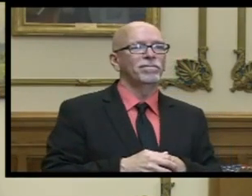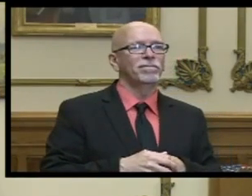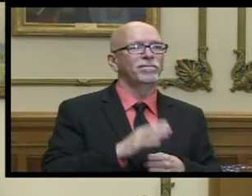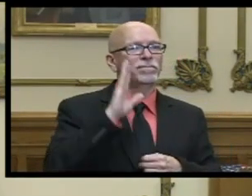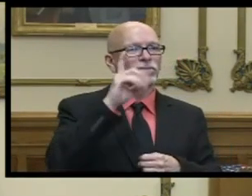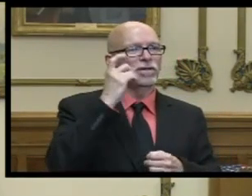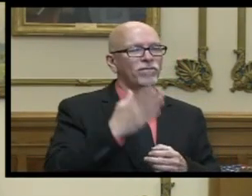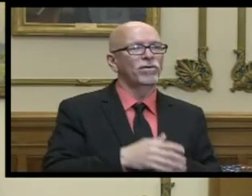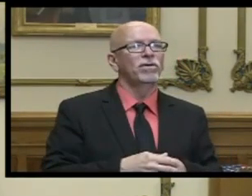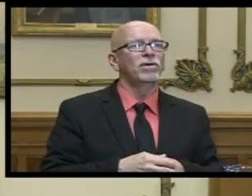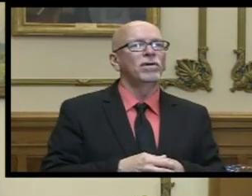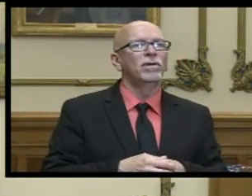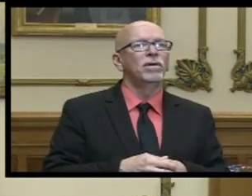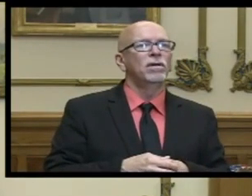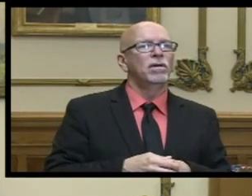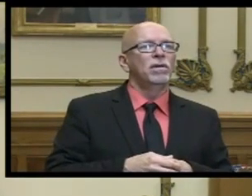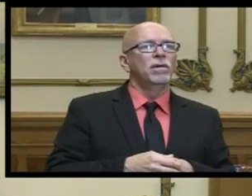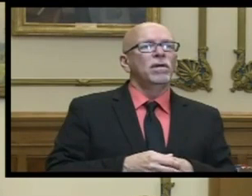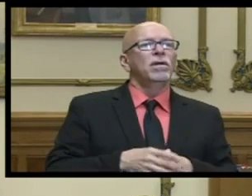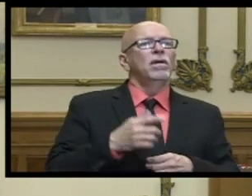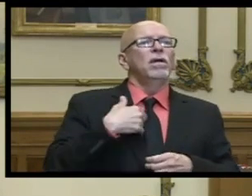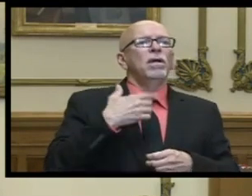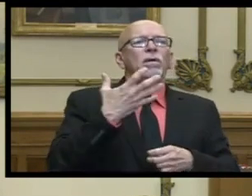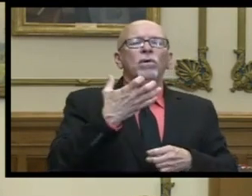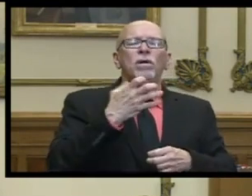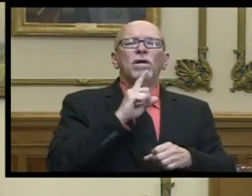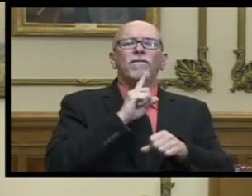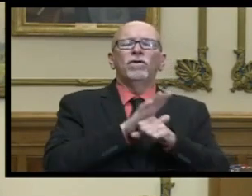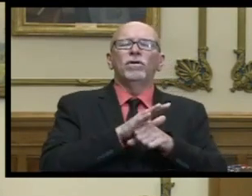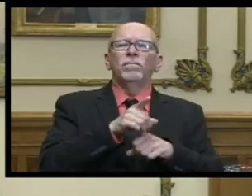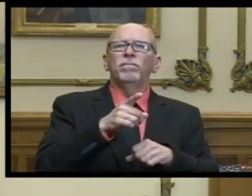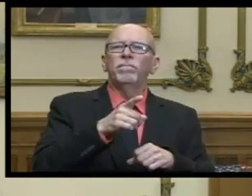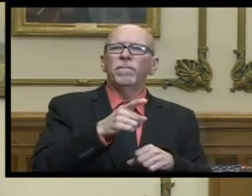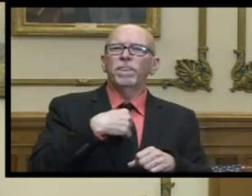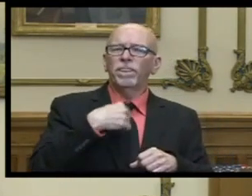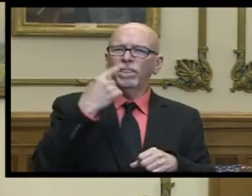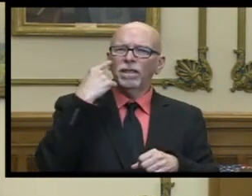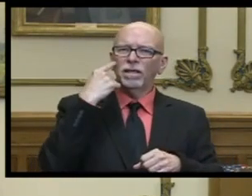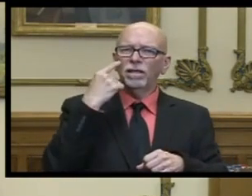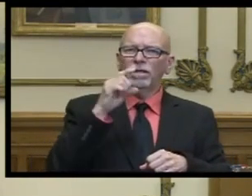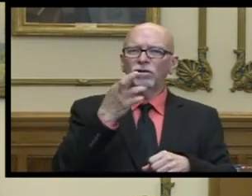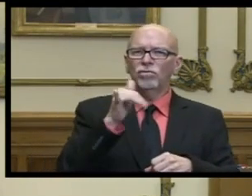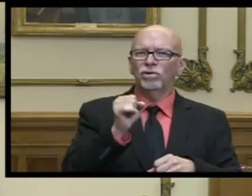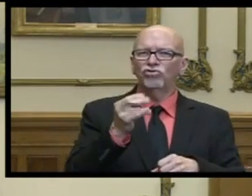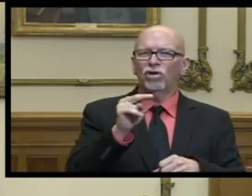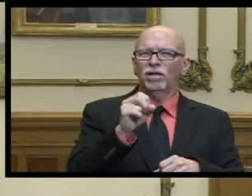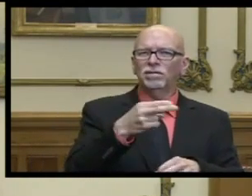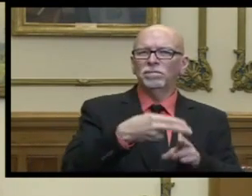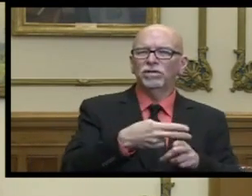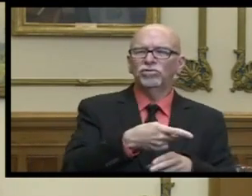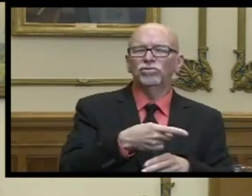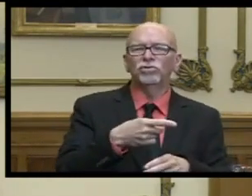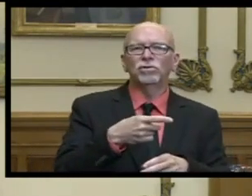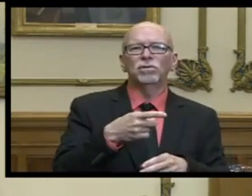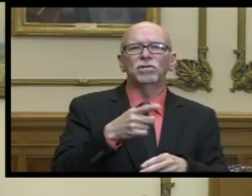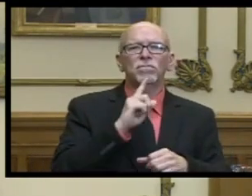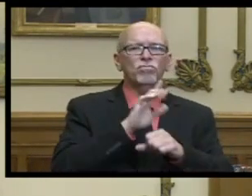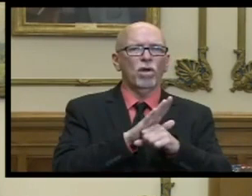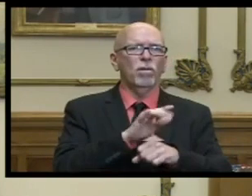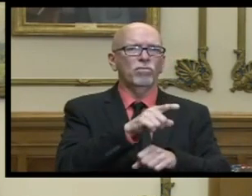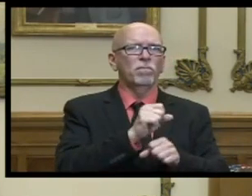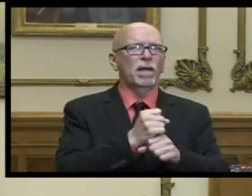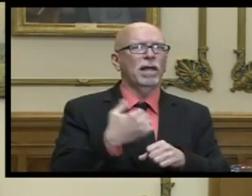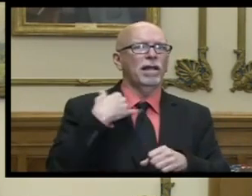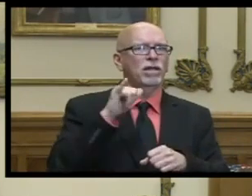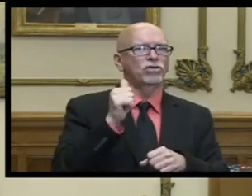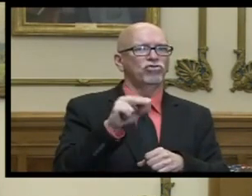hi governor um i wanted to confirm i think uh chris johnson mentioned the promise that you made